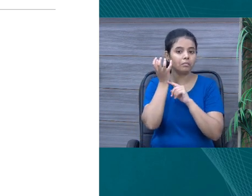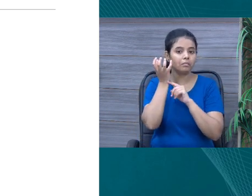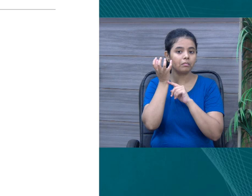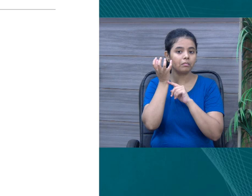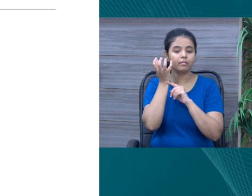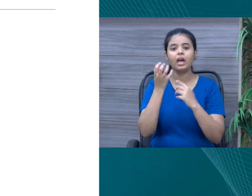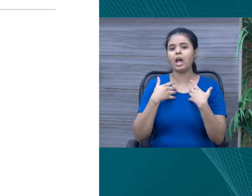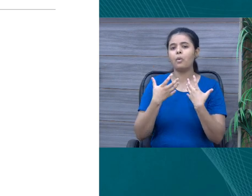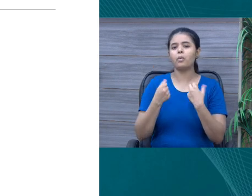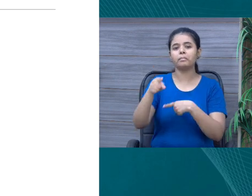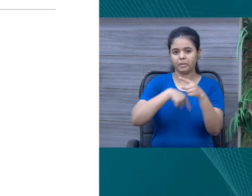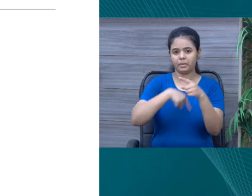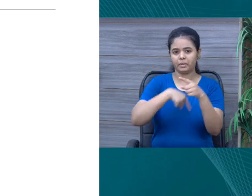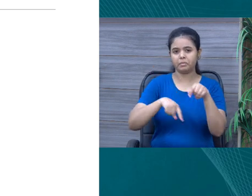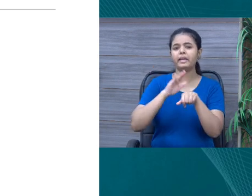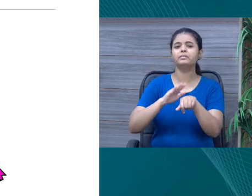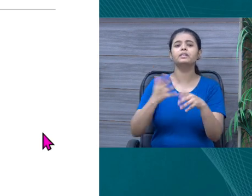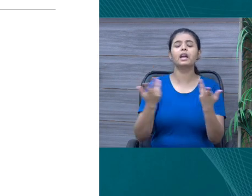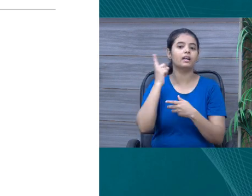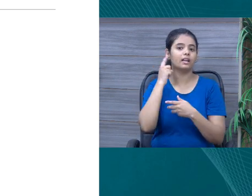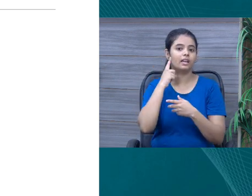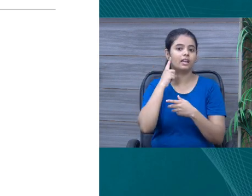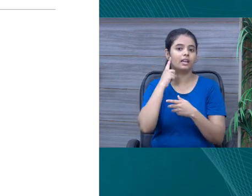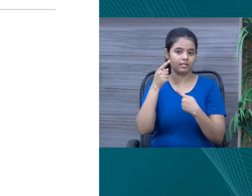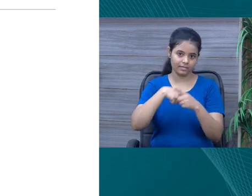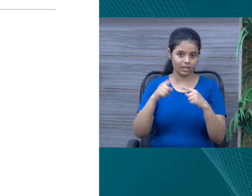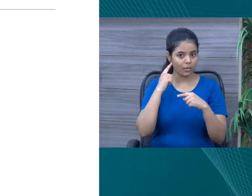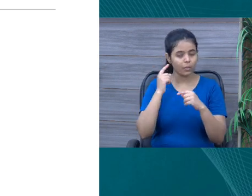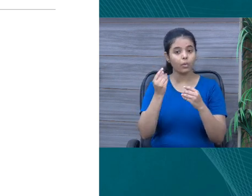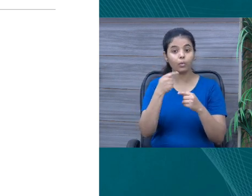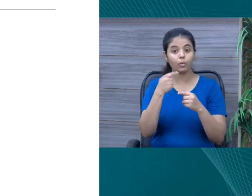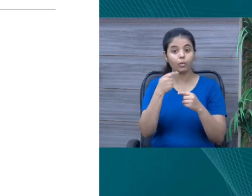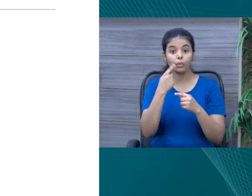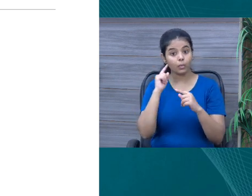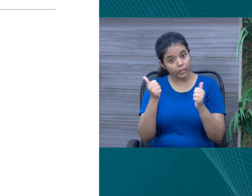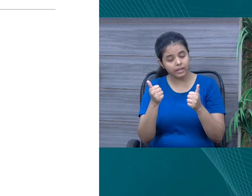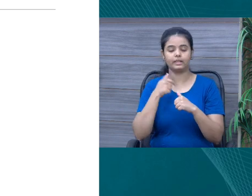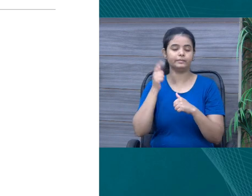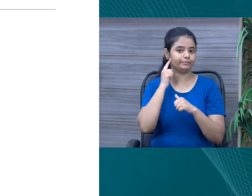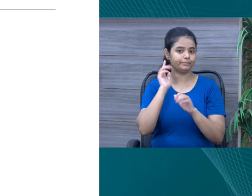So, I just want you people to experience one thing. What kind of sound waves we heard?